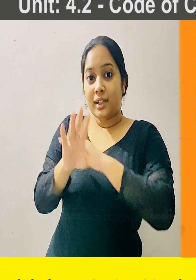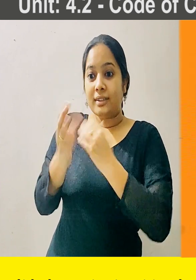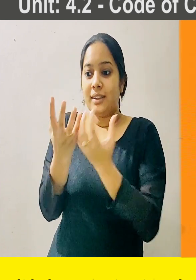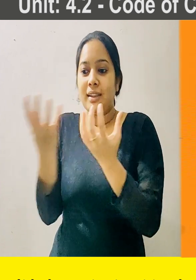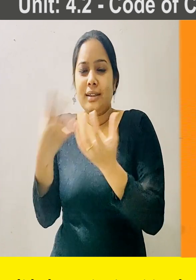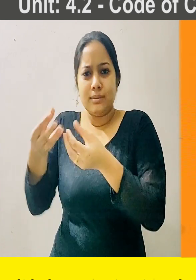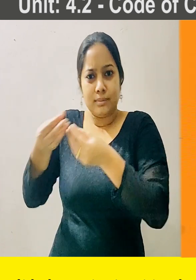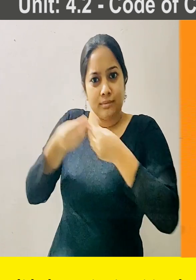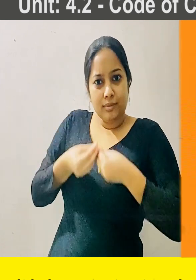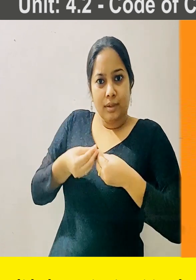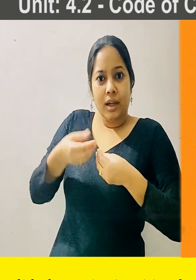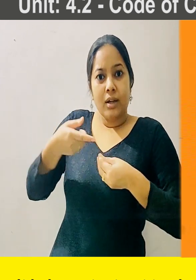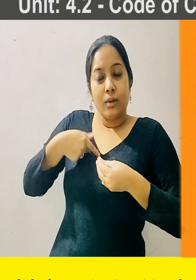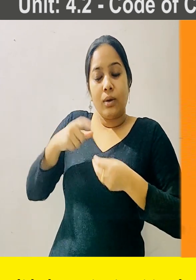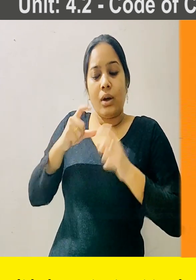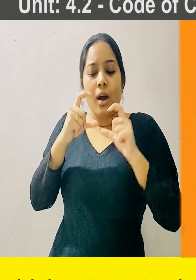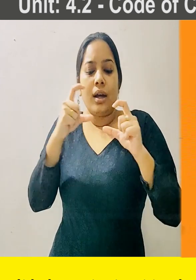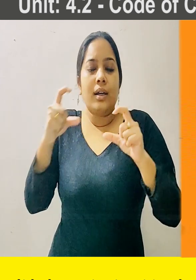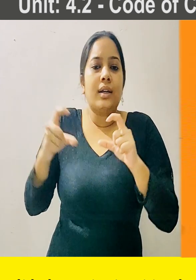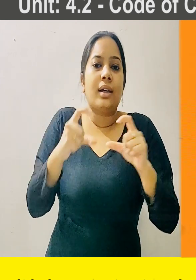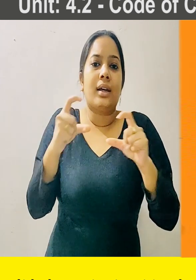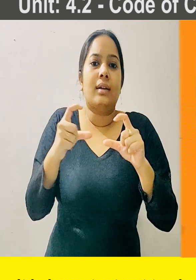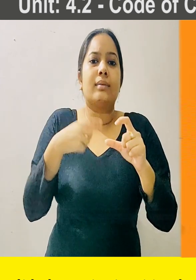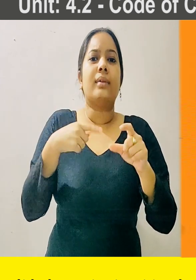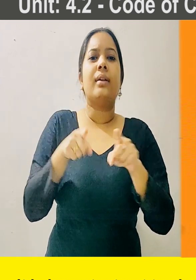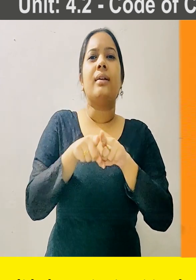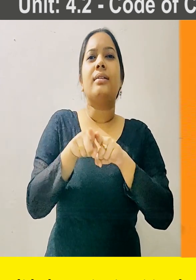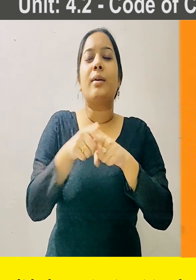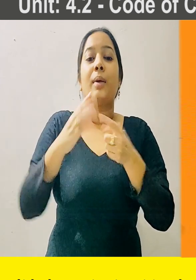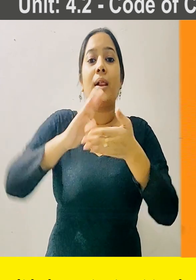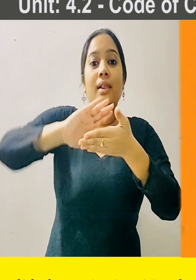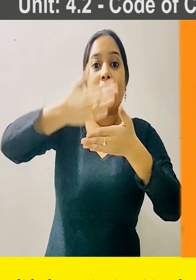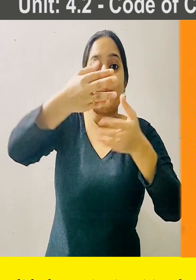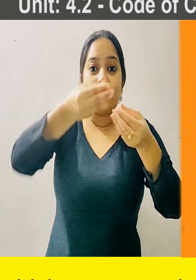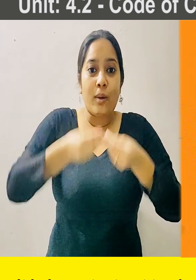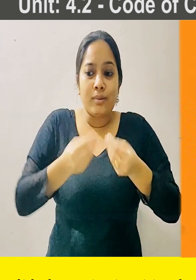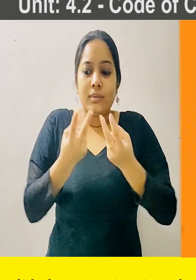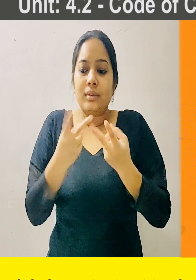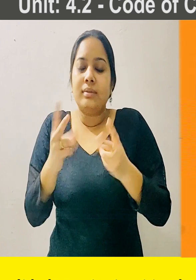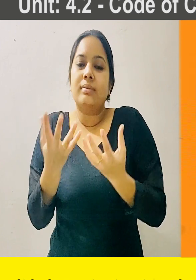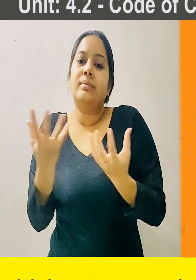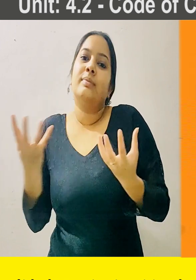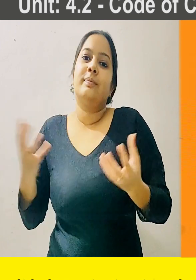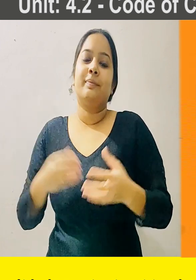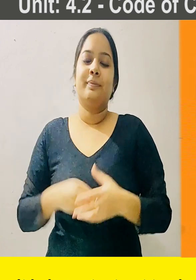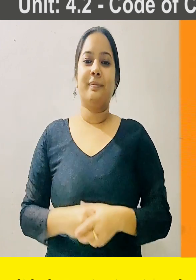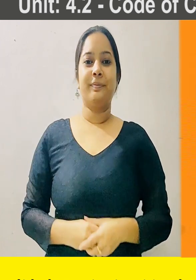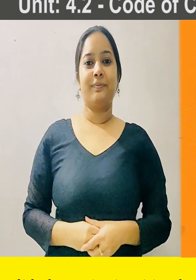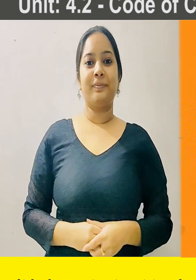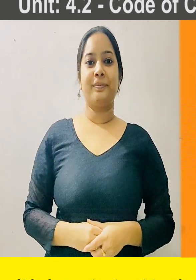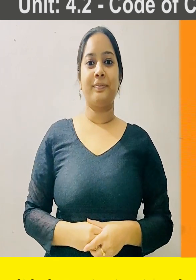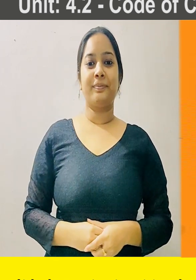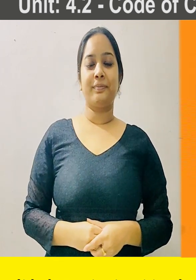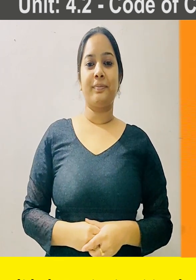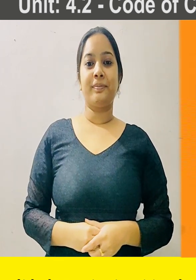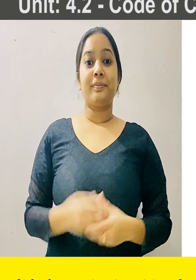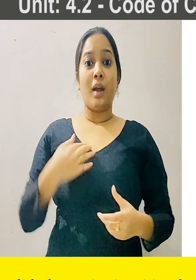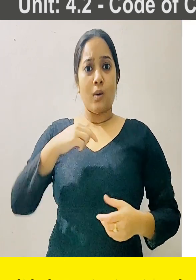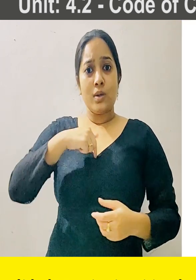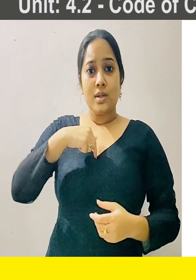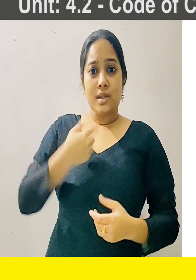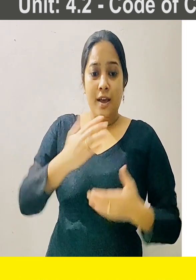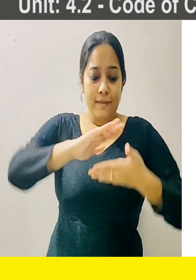resources allocated to you will be your computer and any accessories. The way you will be